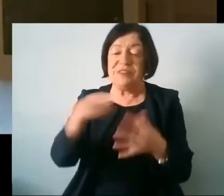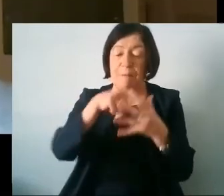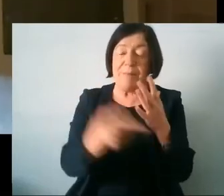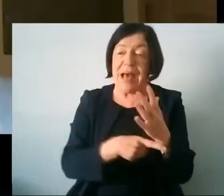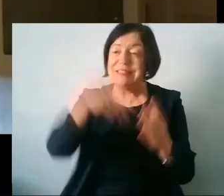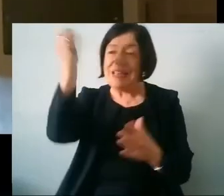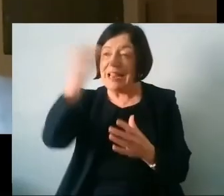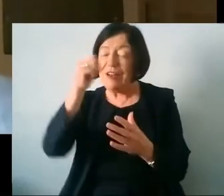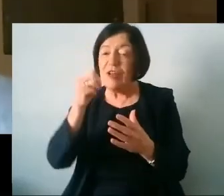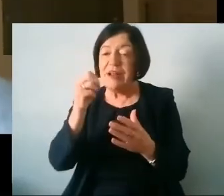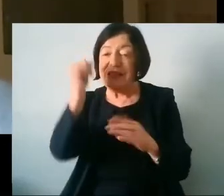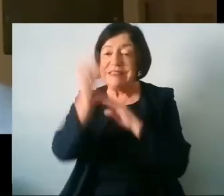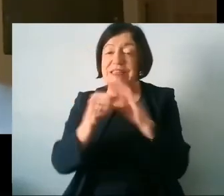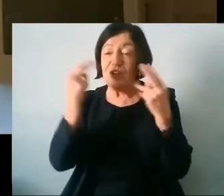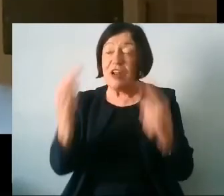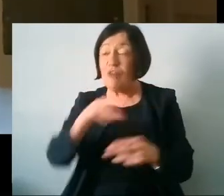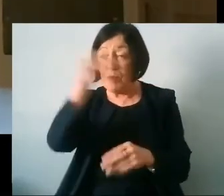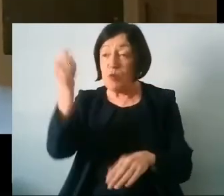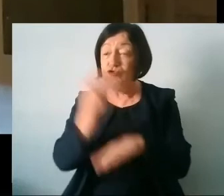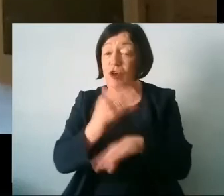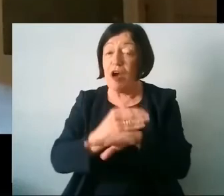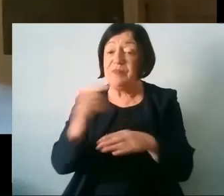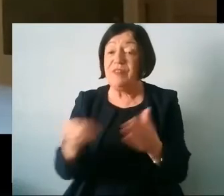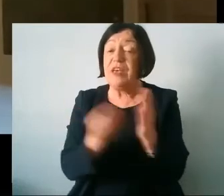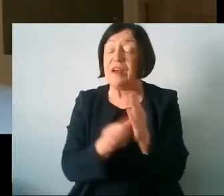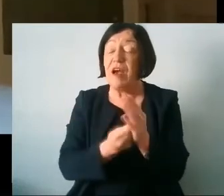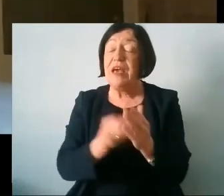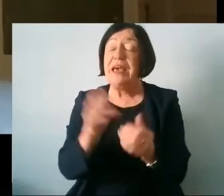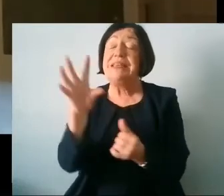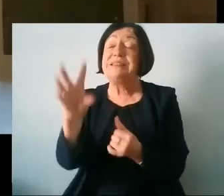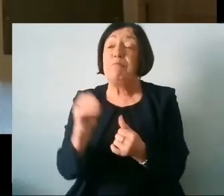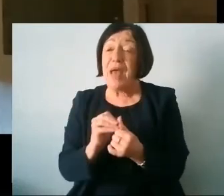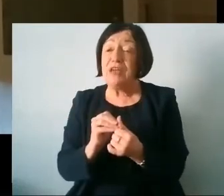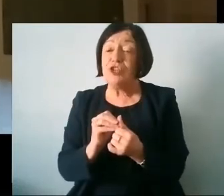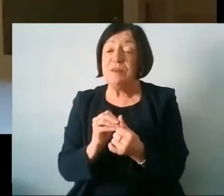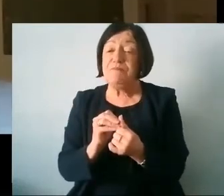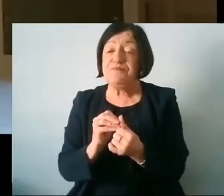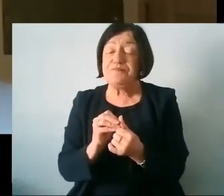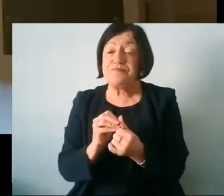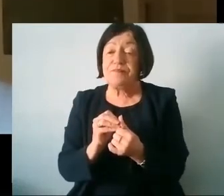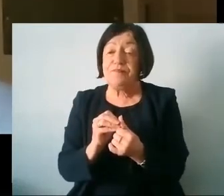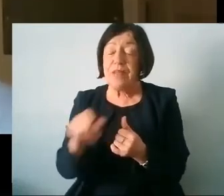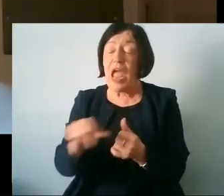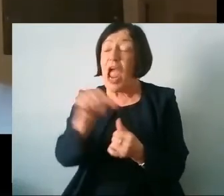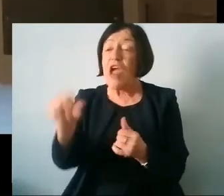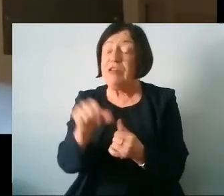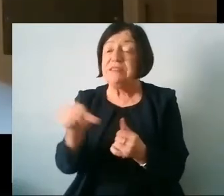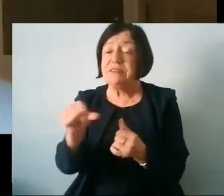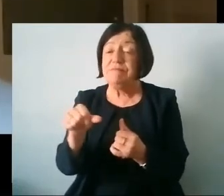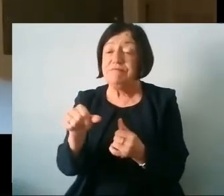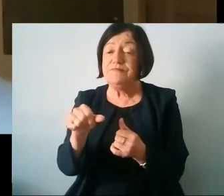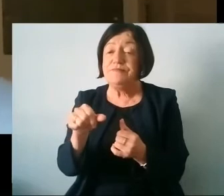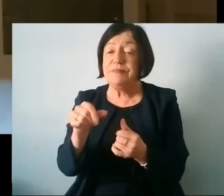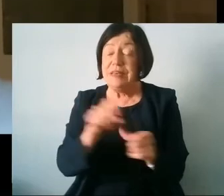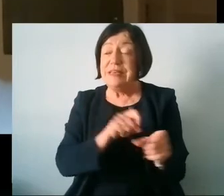are necessary for most of the jobs within the economy now especially within um areas that have have are